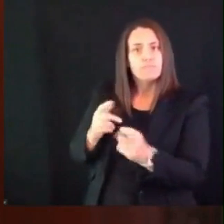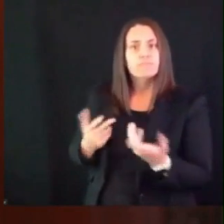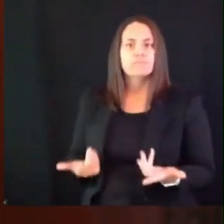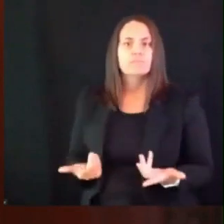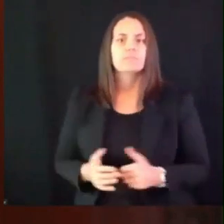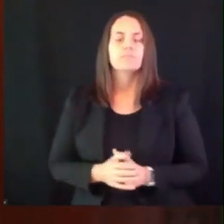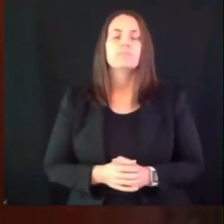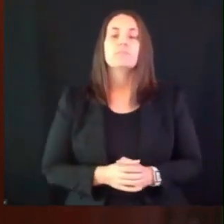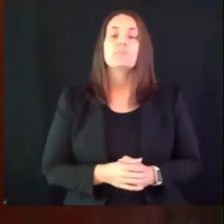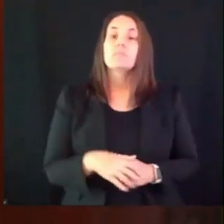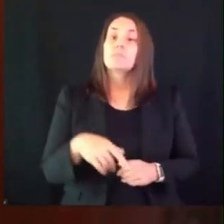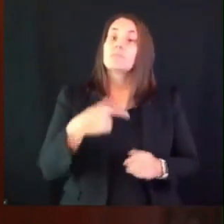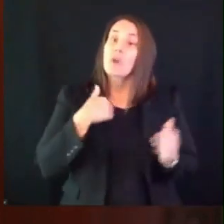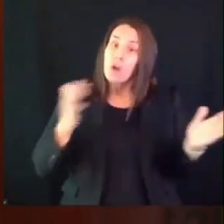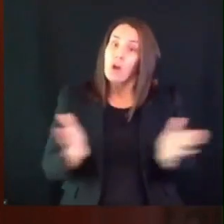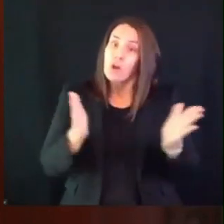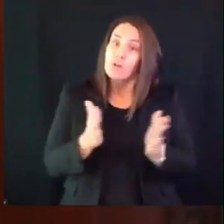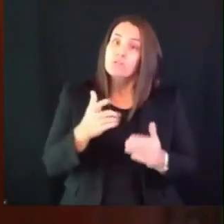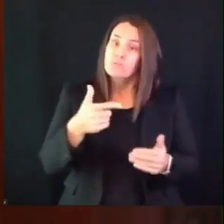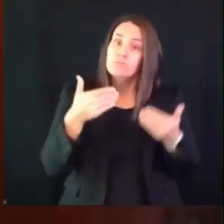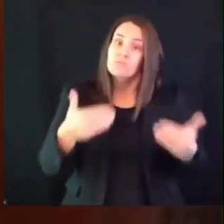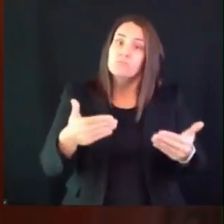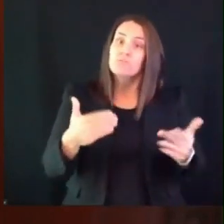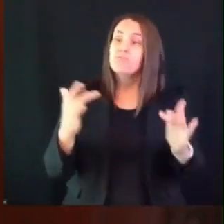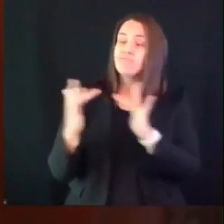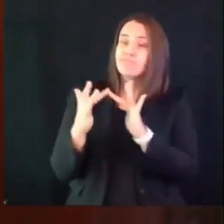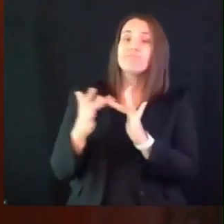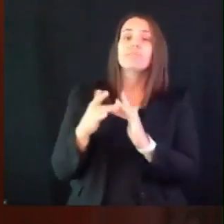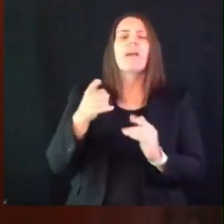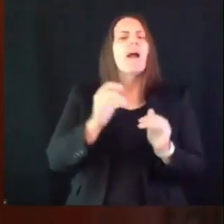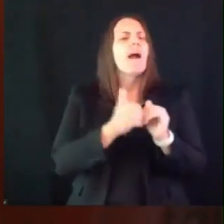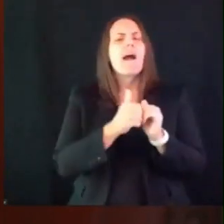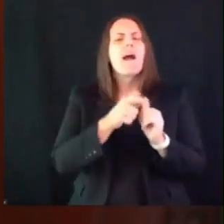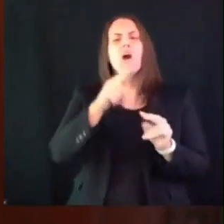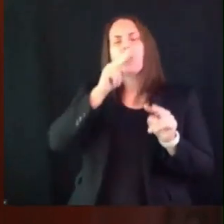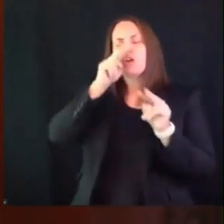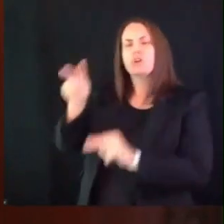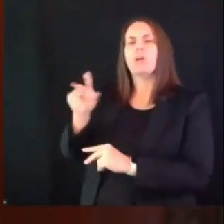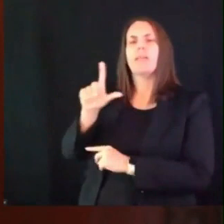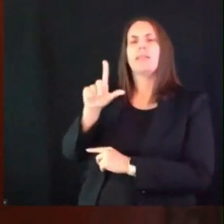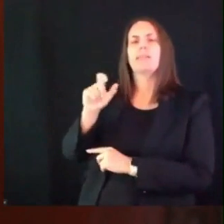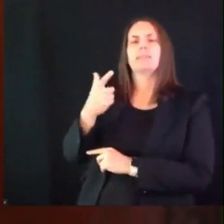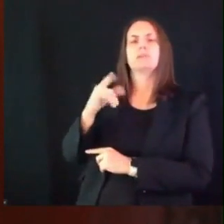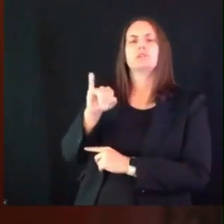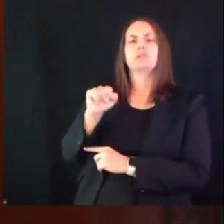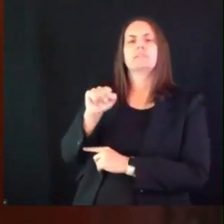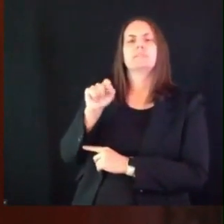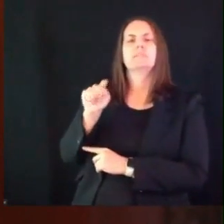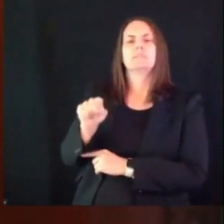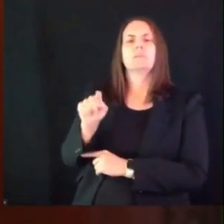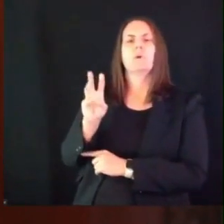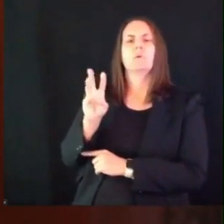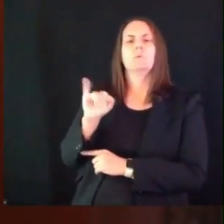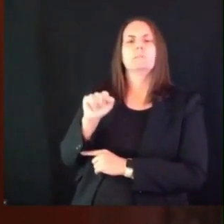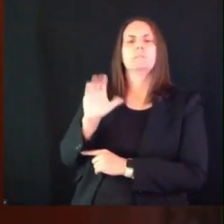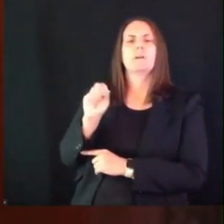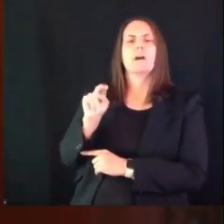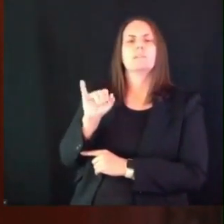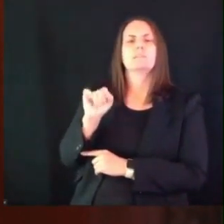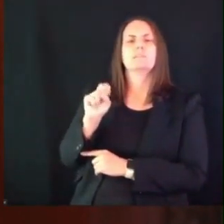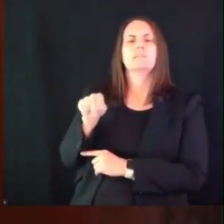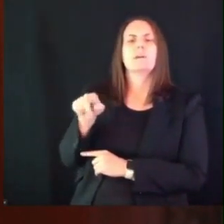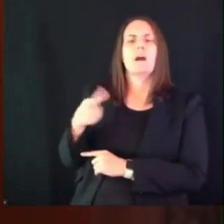lagis.wisconsin.gov so with that i will now turn things over to